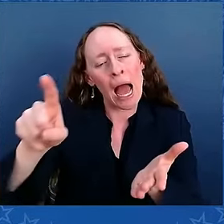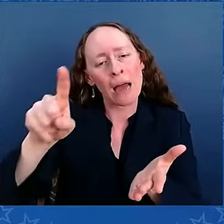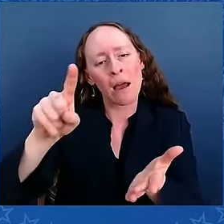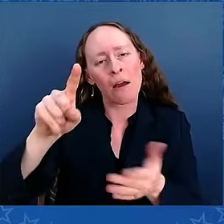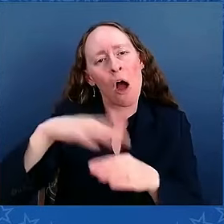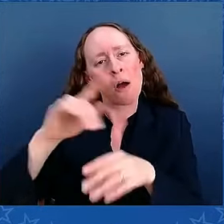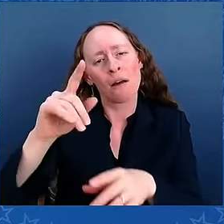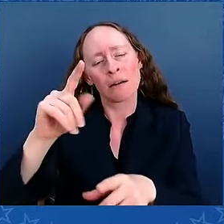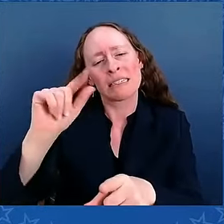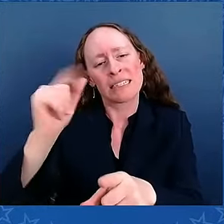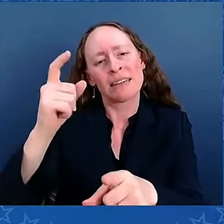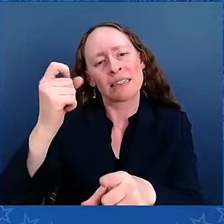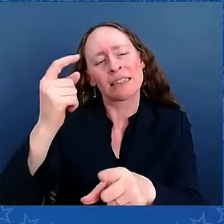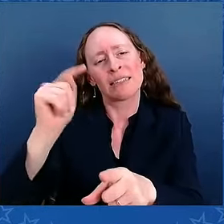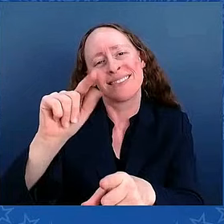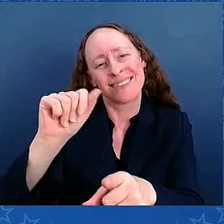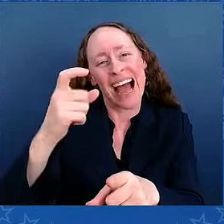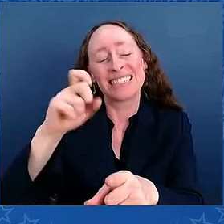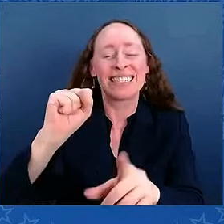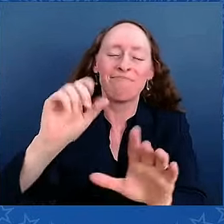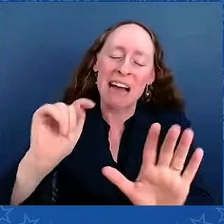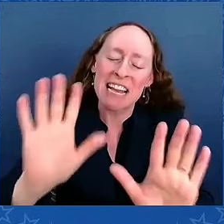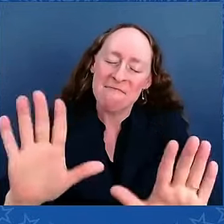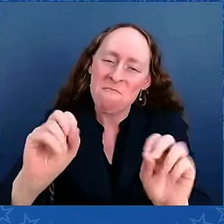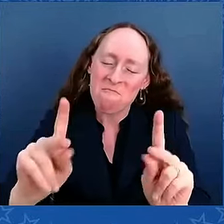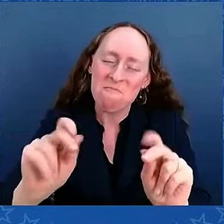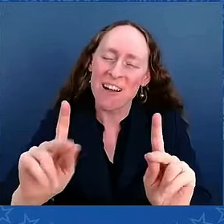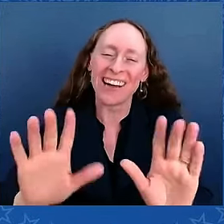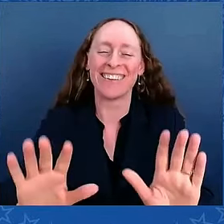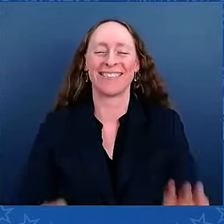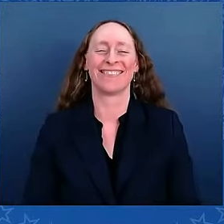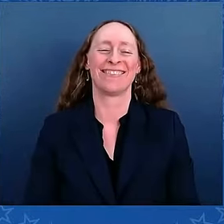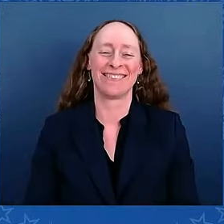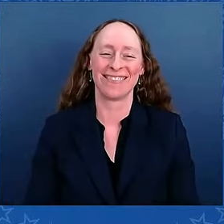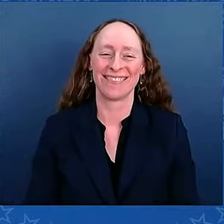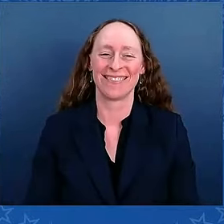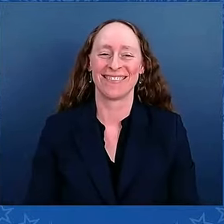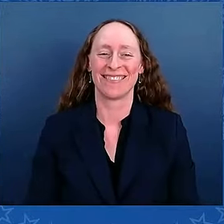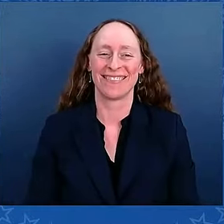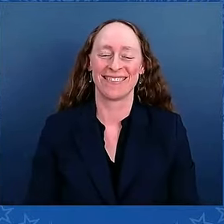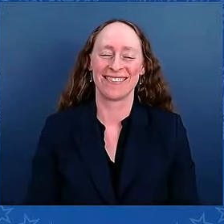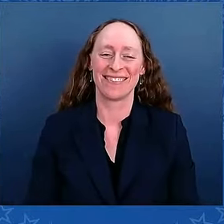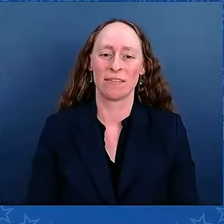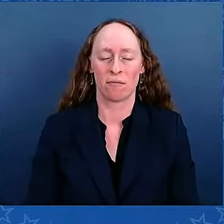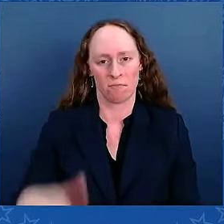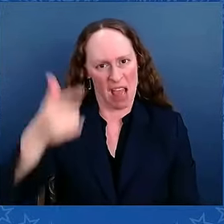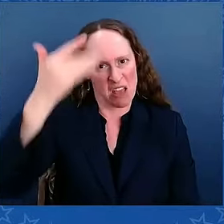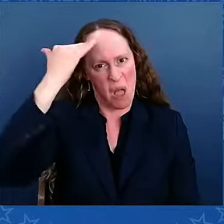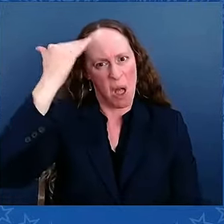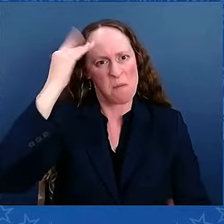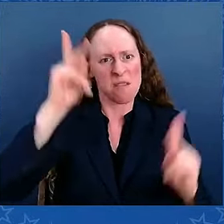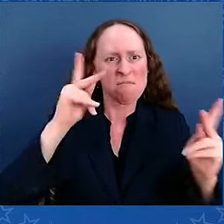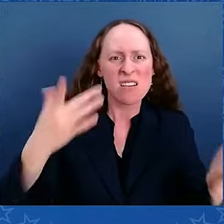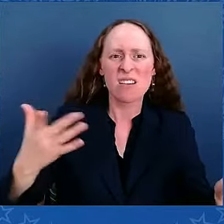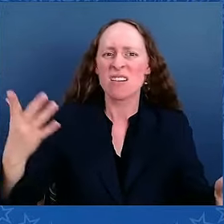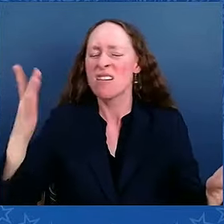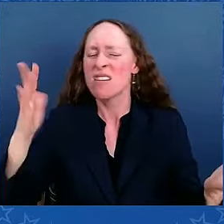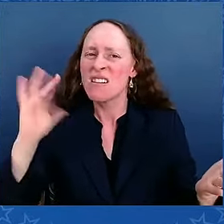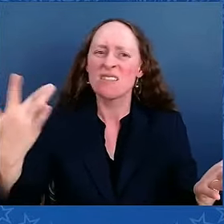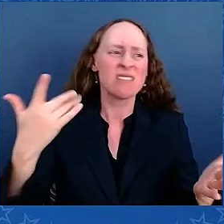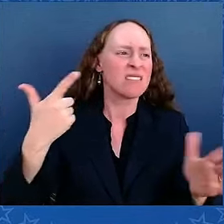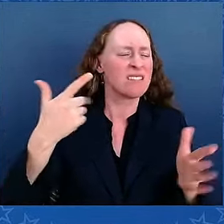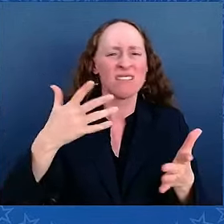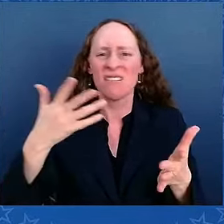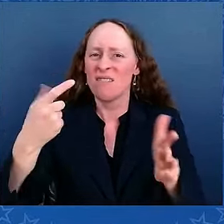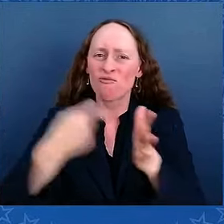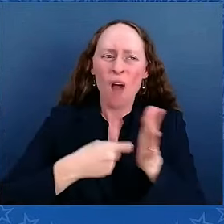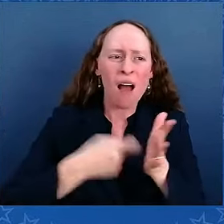But that was huge. And, you know, people now are always complaining about inflation and stuff and, you know, Facebook warrior stuff.